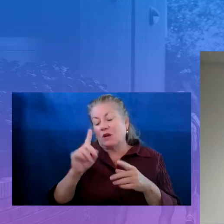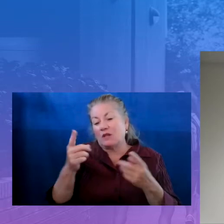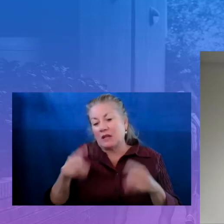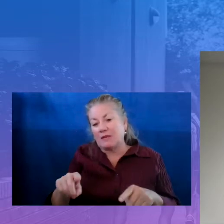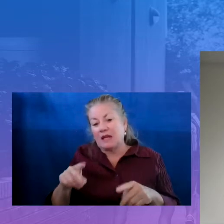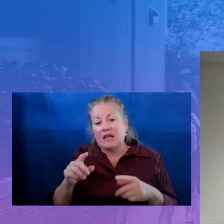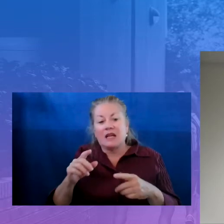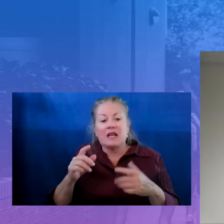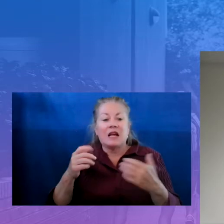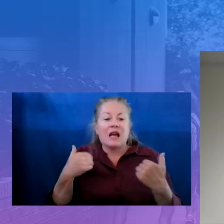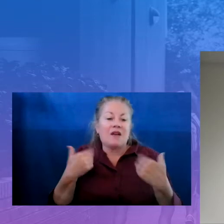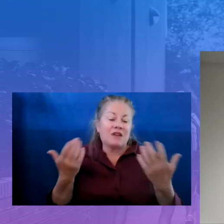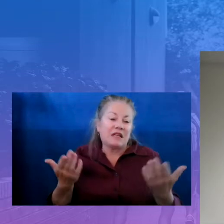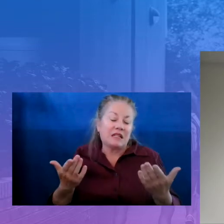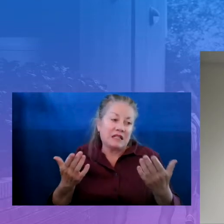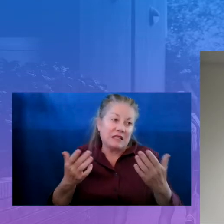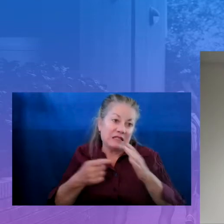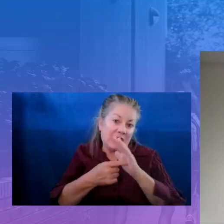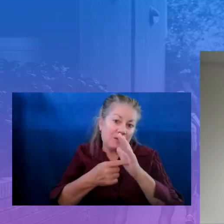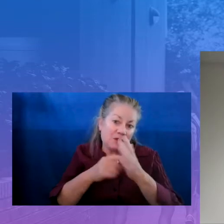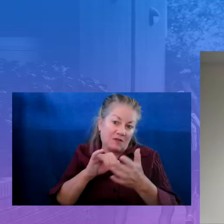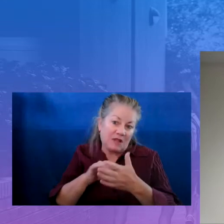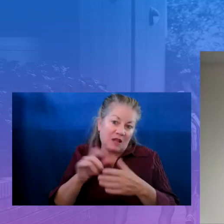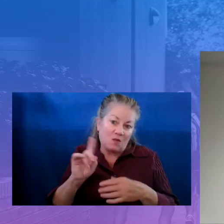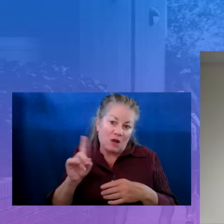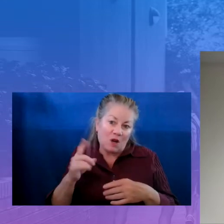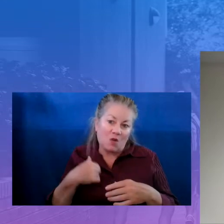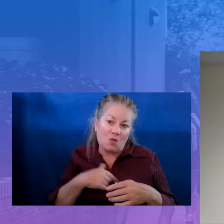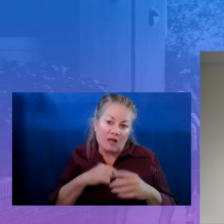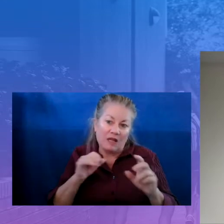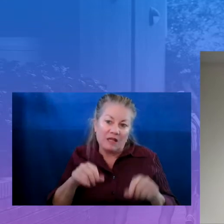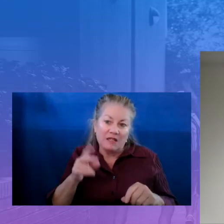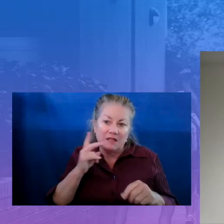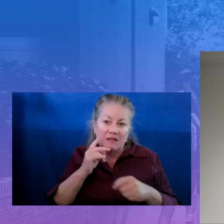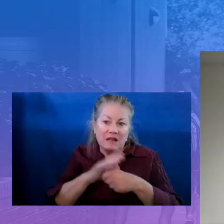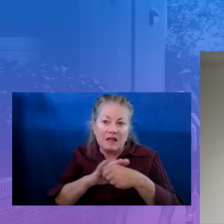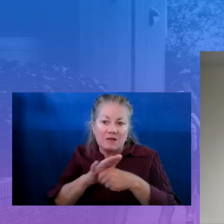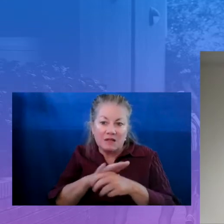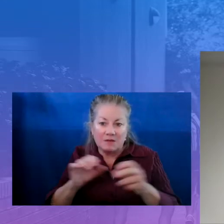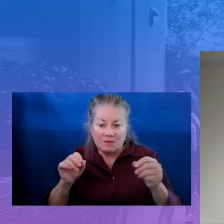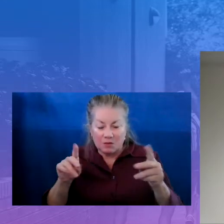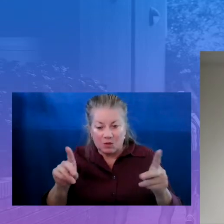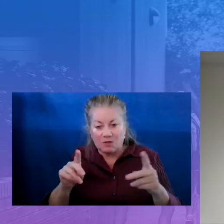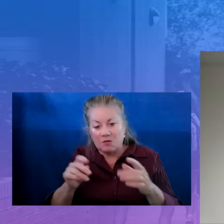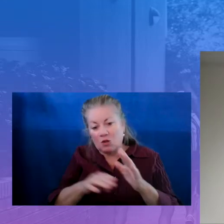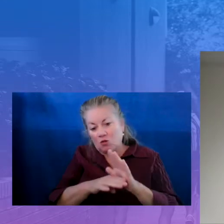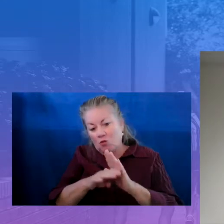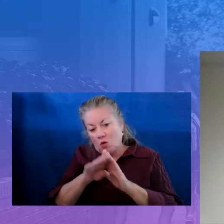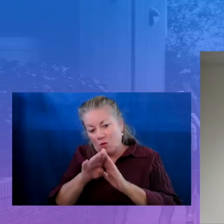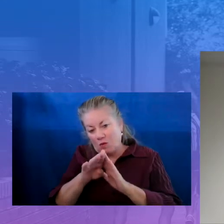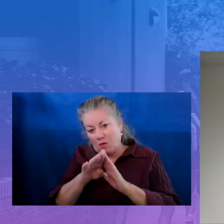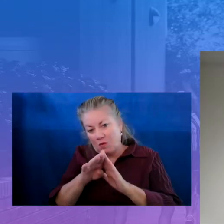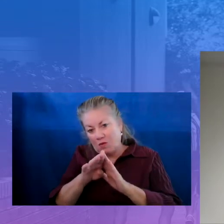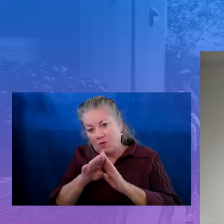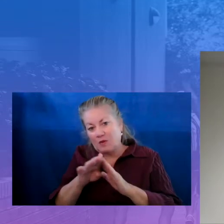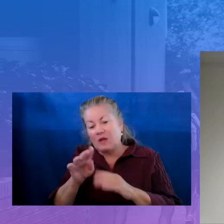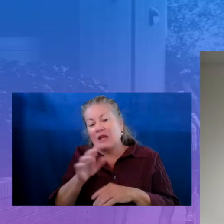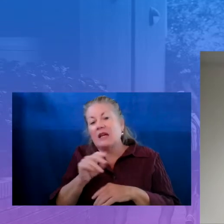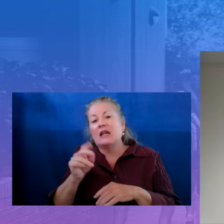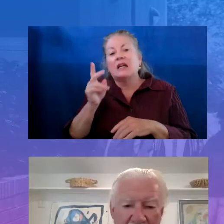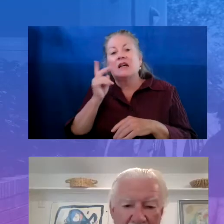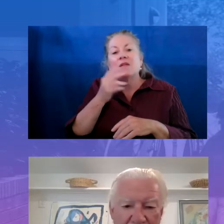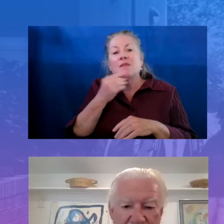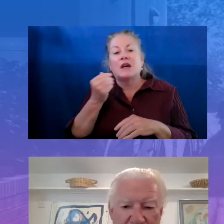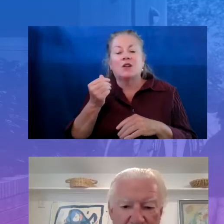that and where we might be able to see areas of opportunity for growth where we can get even better and serve even more young people.